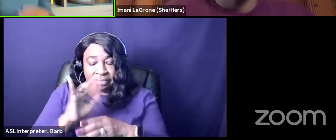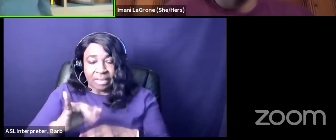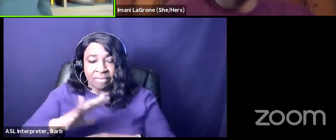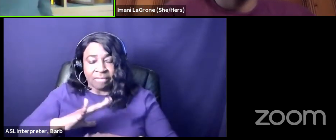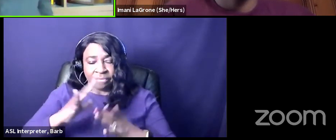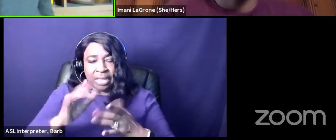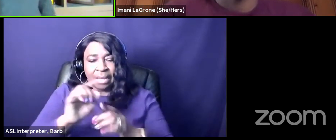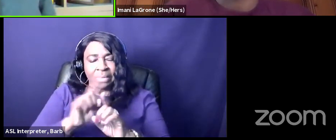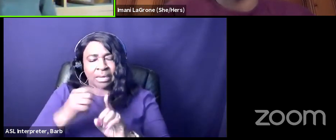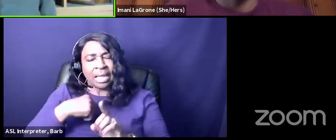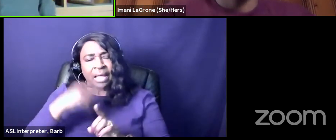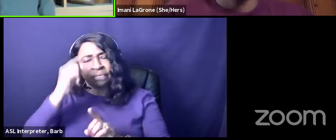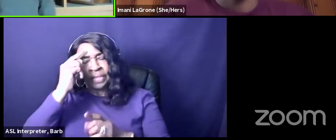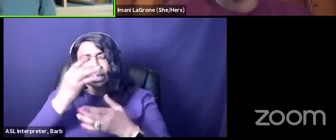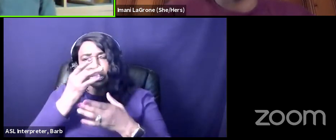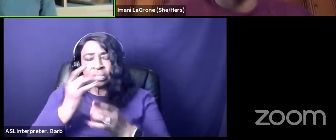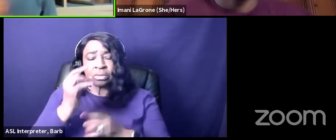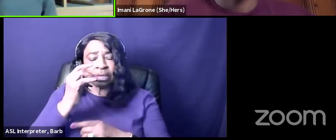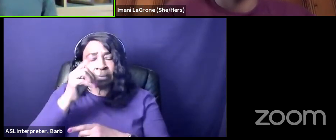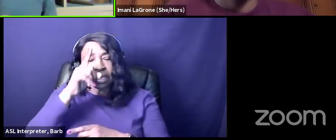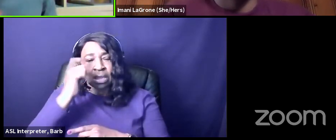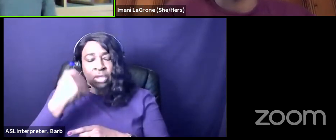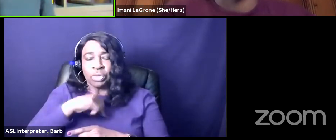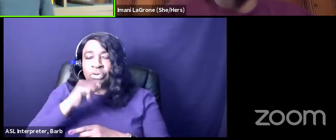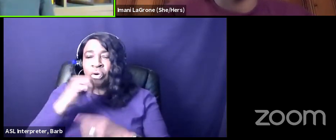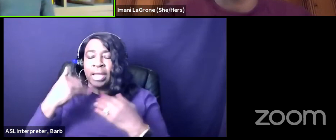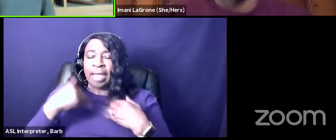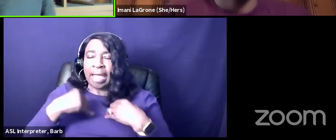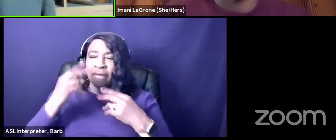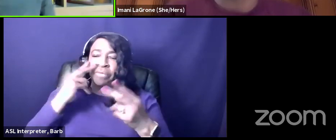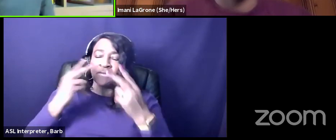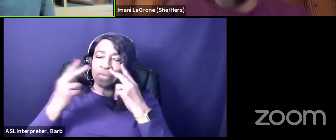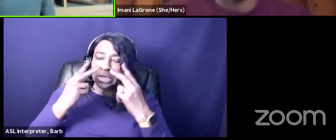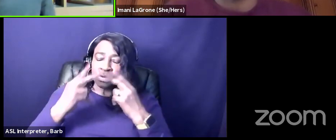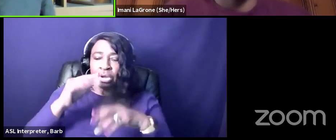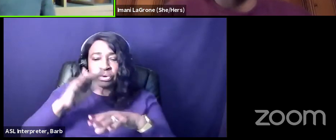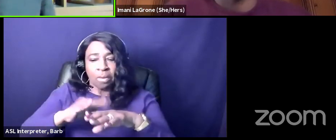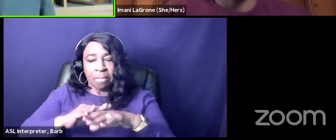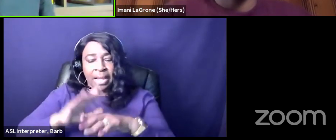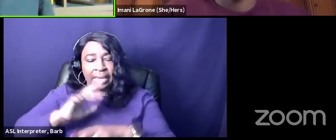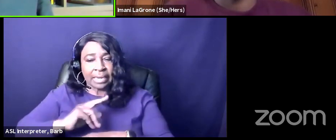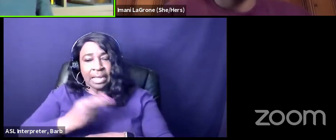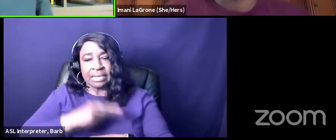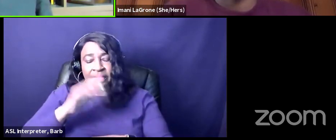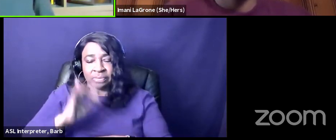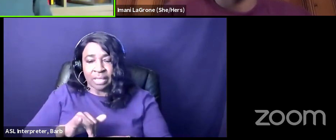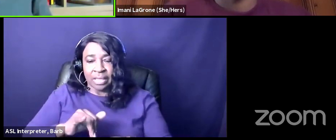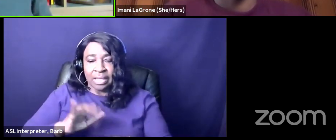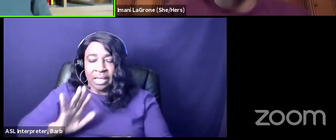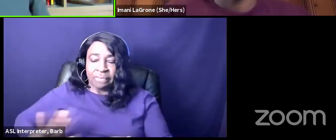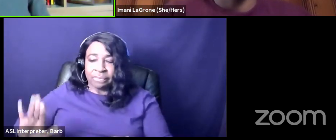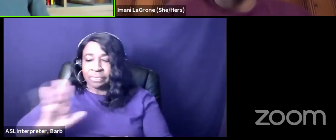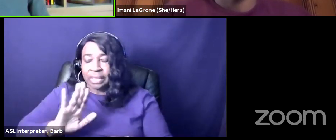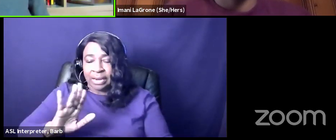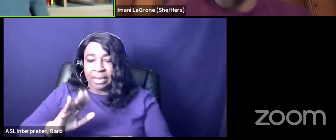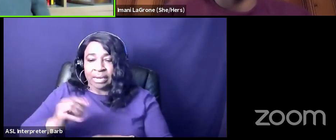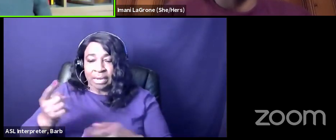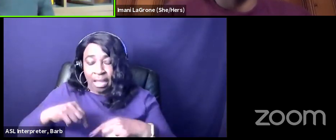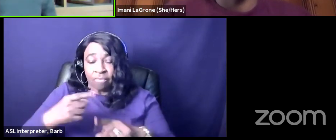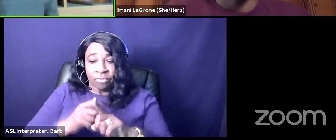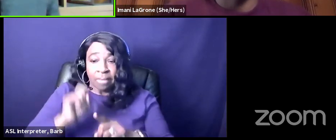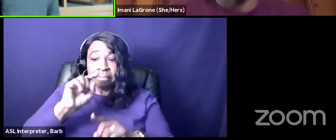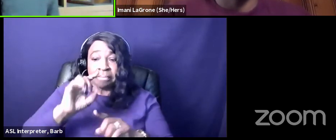do think that it's interesting because we don't have a visual to sort of remind us of their respective blackness even though we know they're black